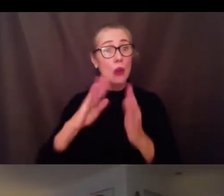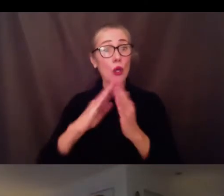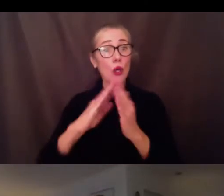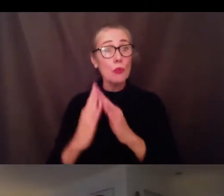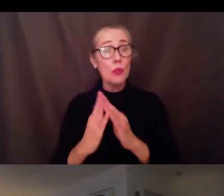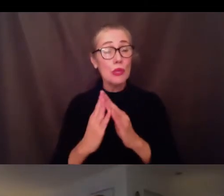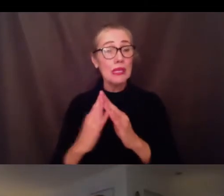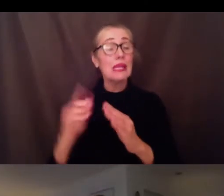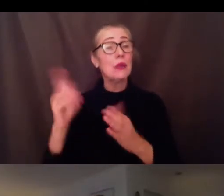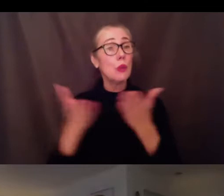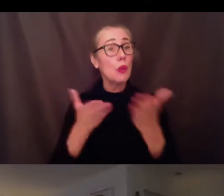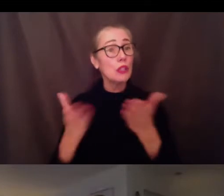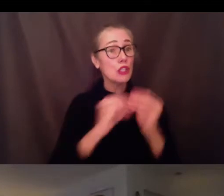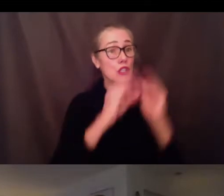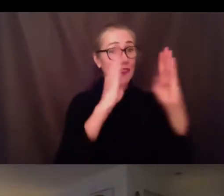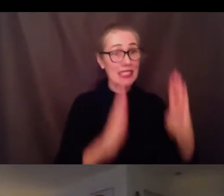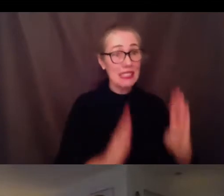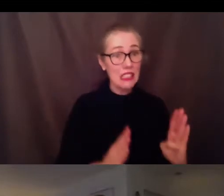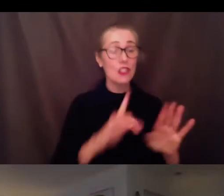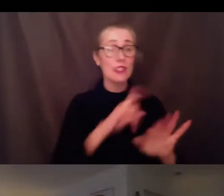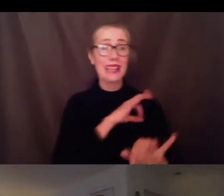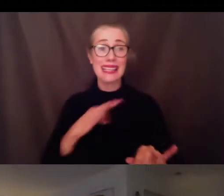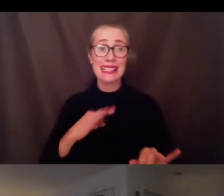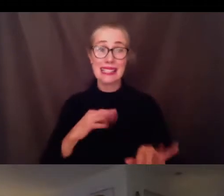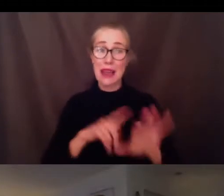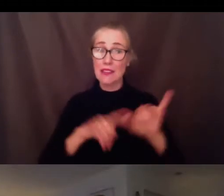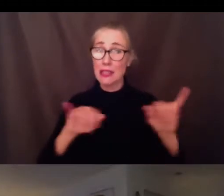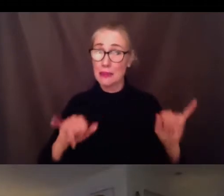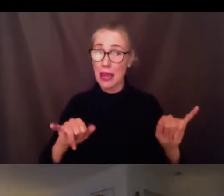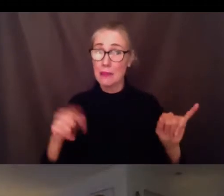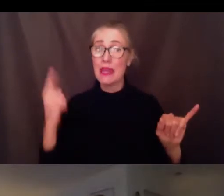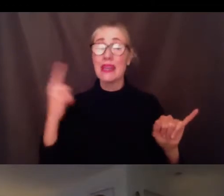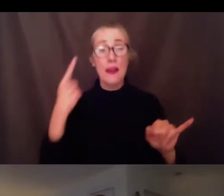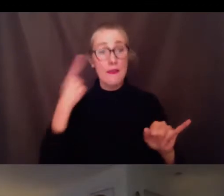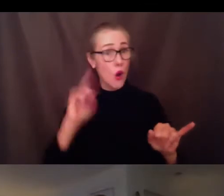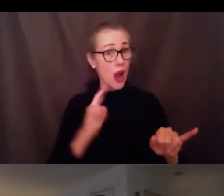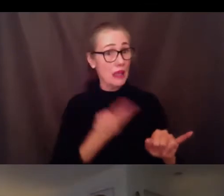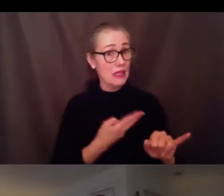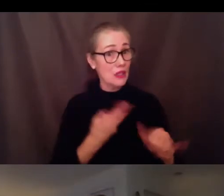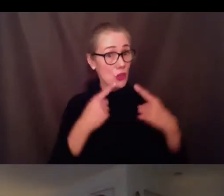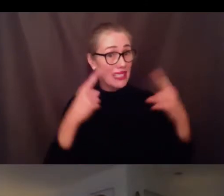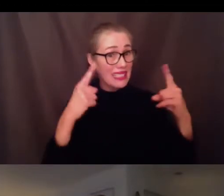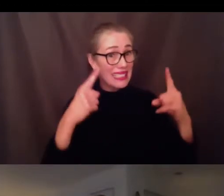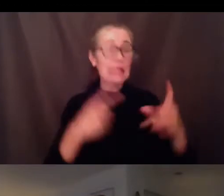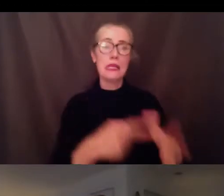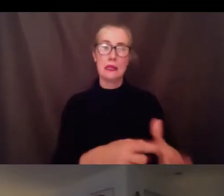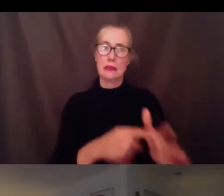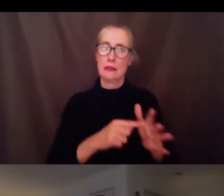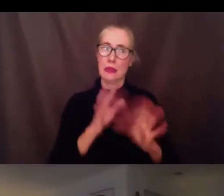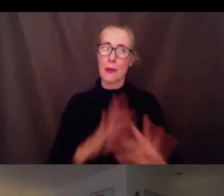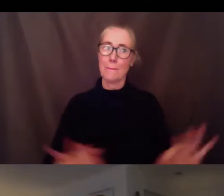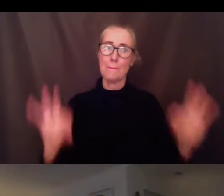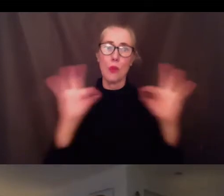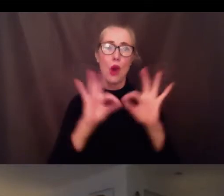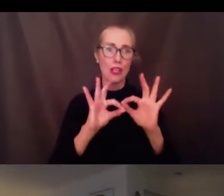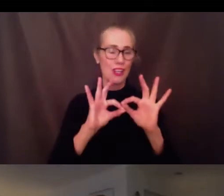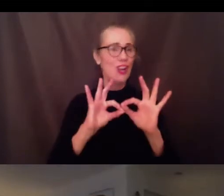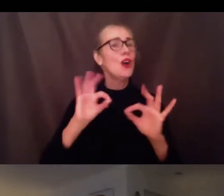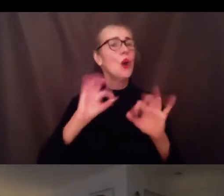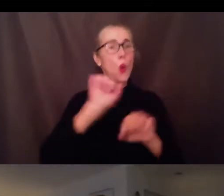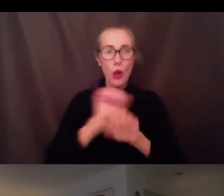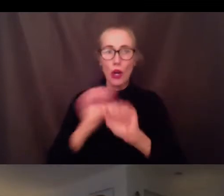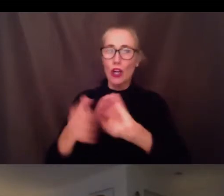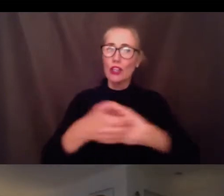will also serve our teachers and our staff because we understand that in order for us to succeed we must be in it all together.